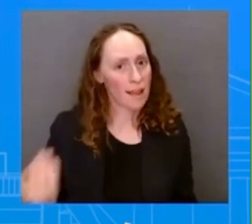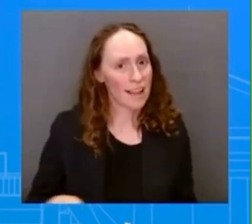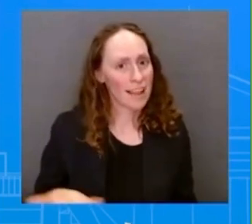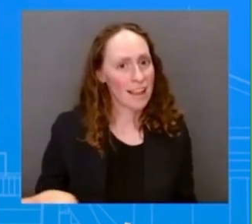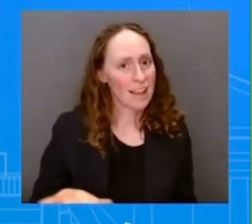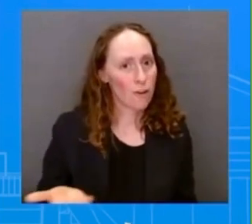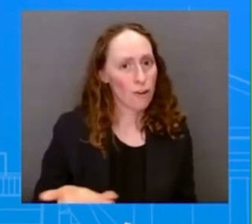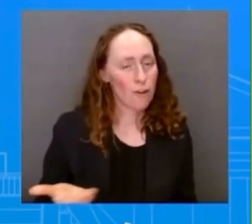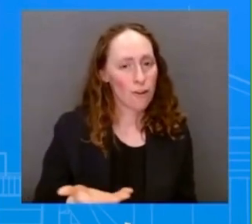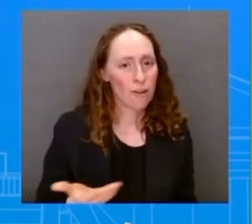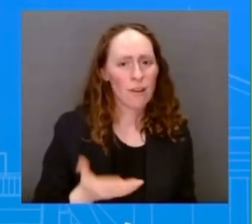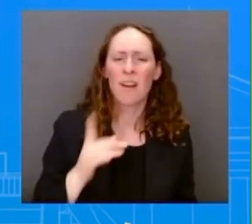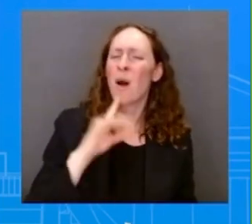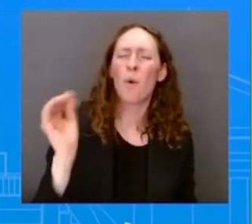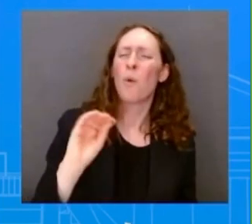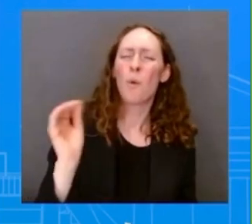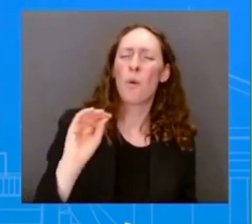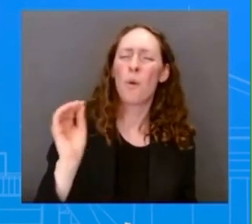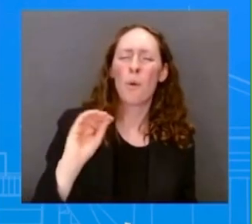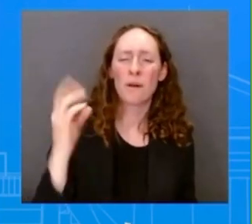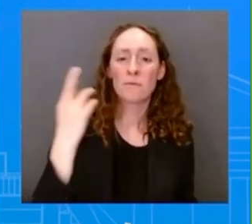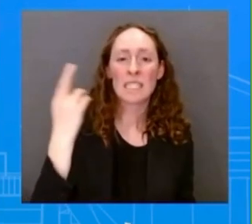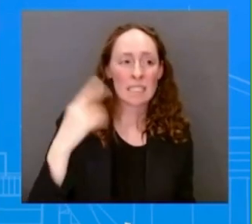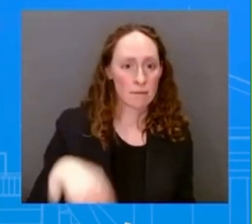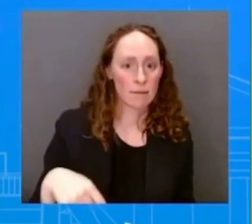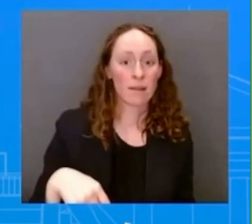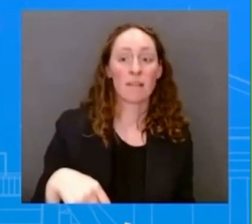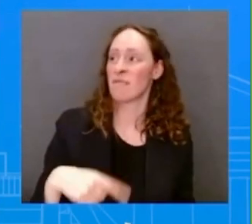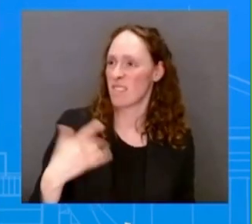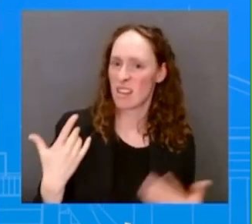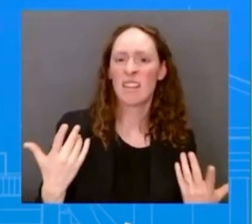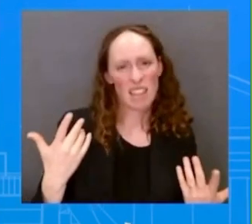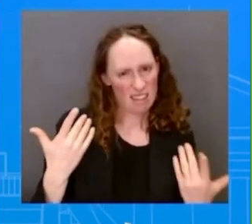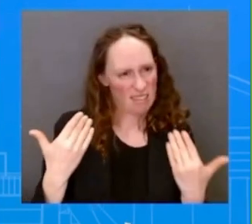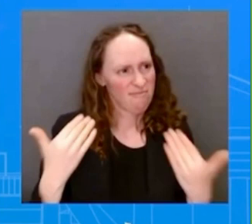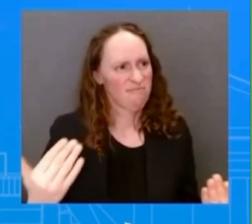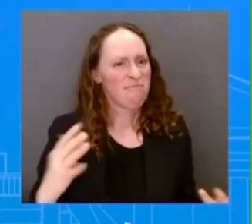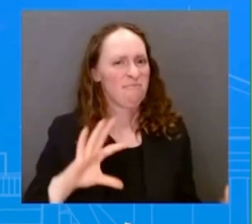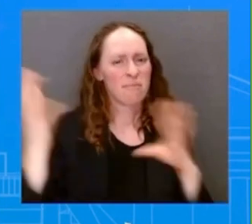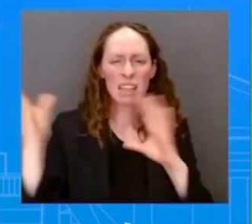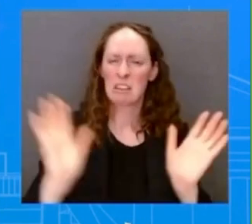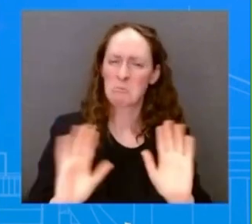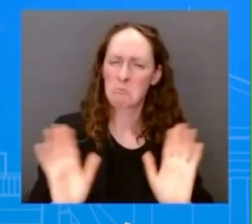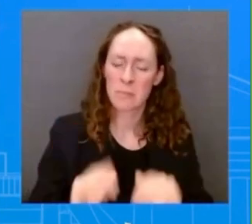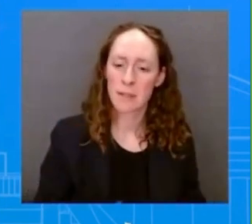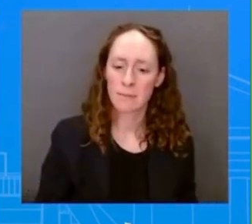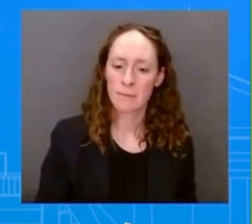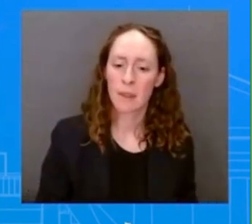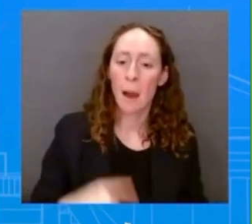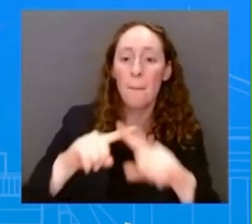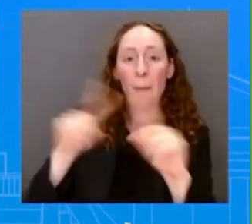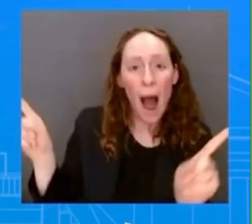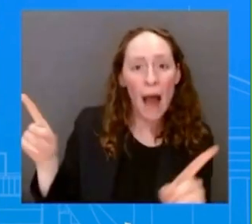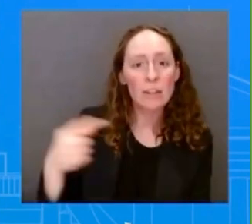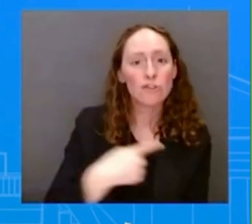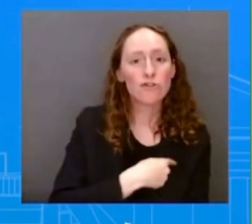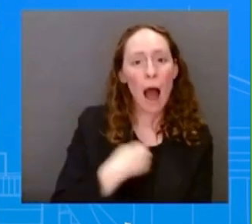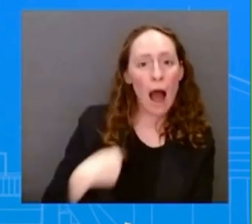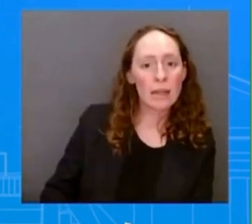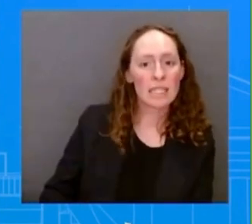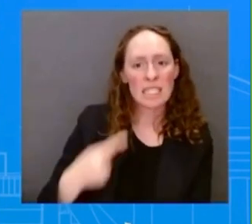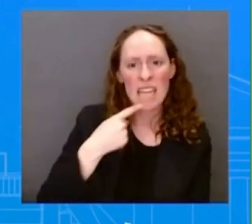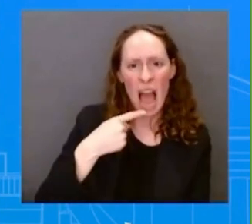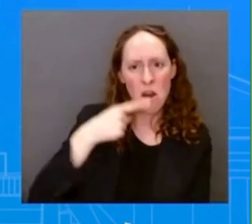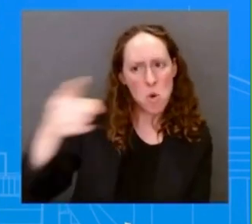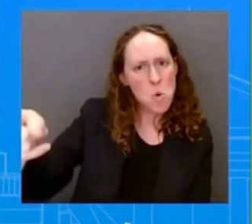any of those tensions. But given what China has said about potential retaliation, has anyone from the White House spoken with Speaker